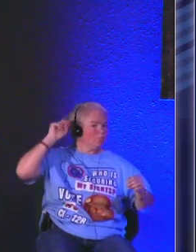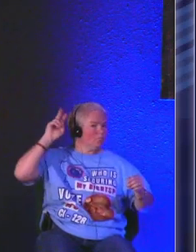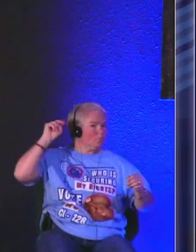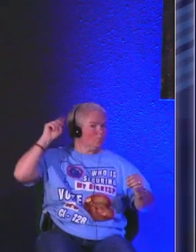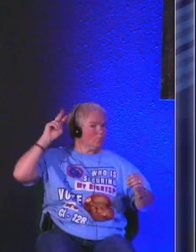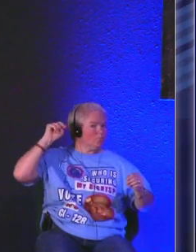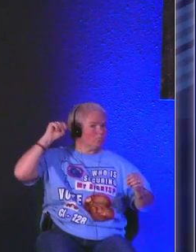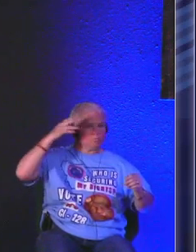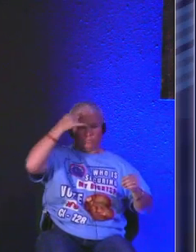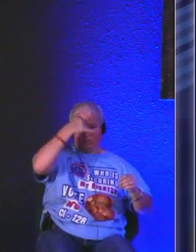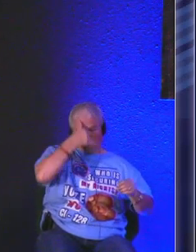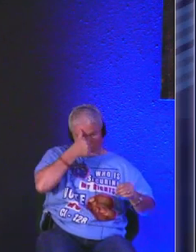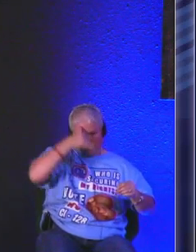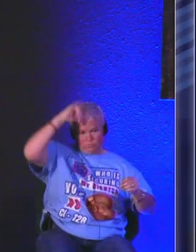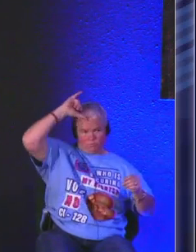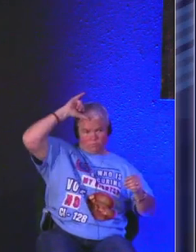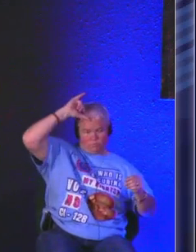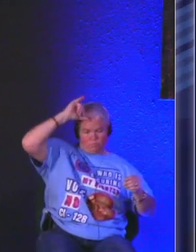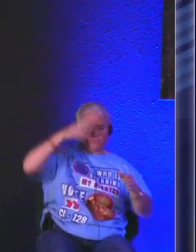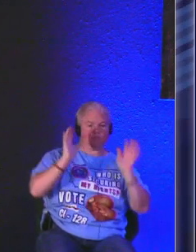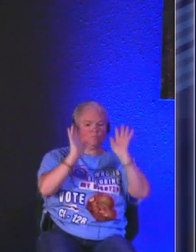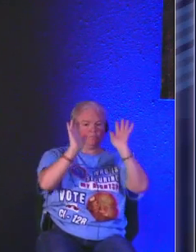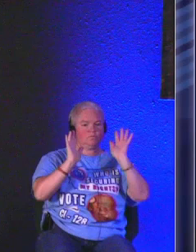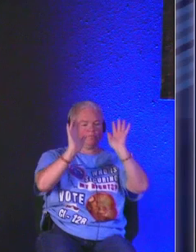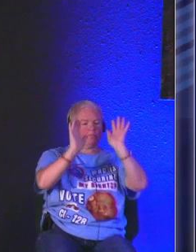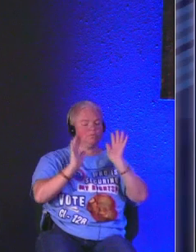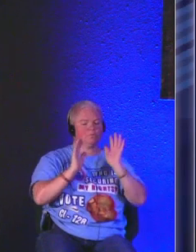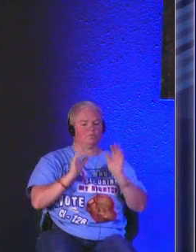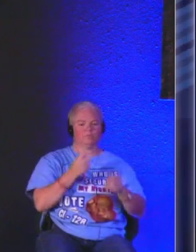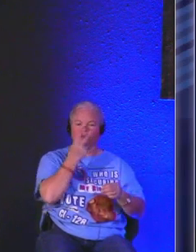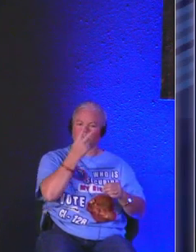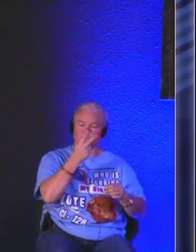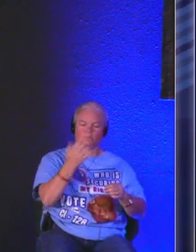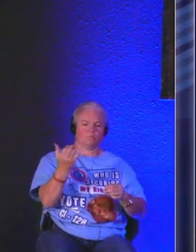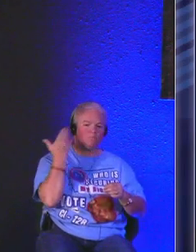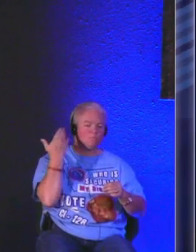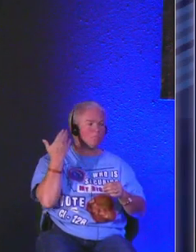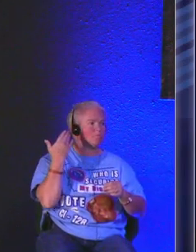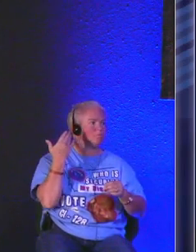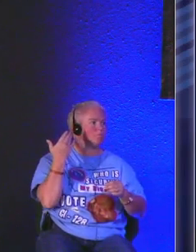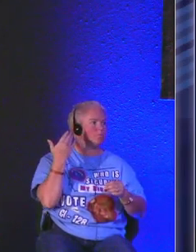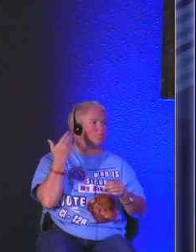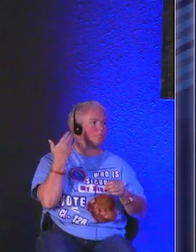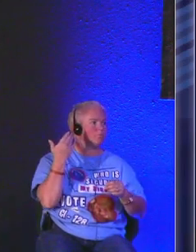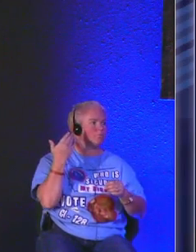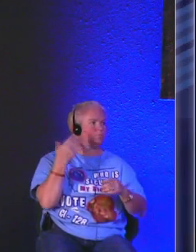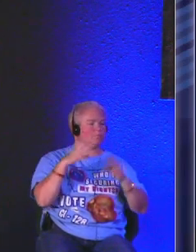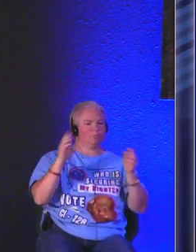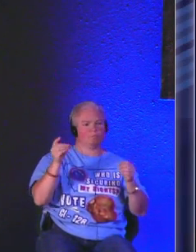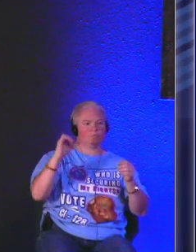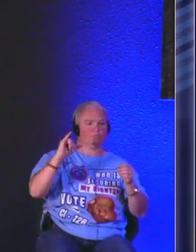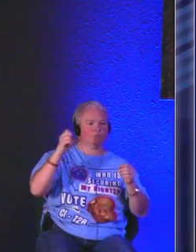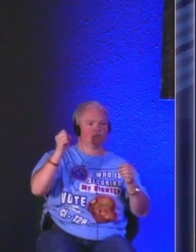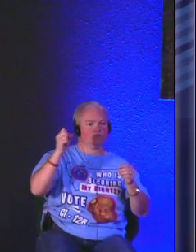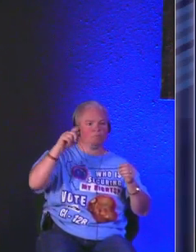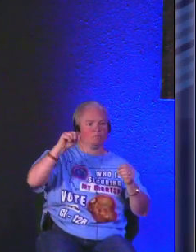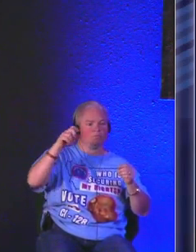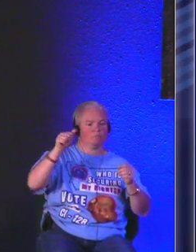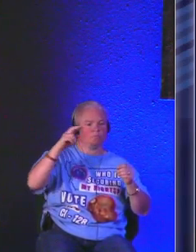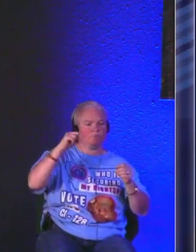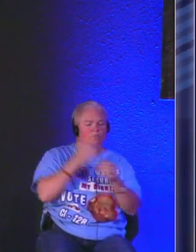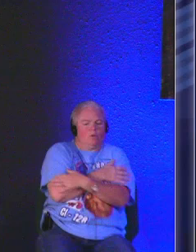horse and a herd of cattle everything would have been great right we sometimes look back and we think that except there was dysentery and